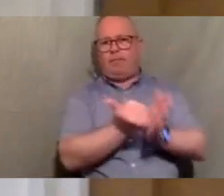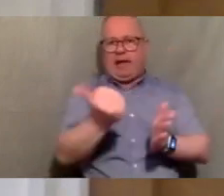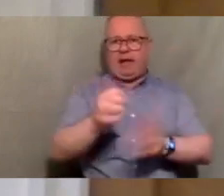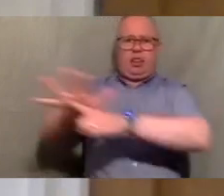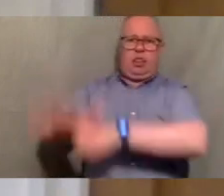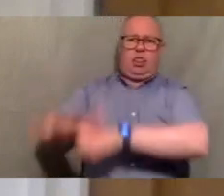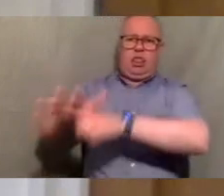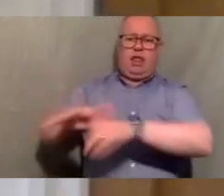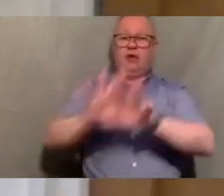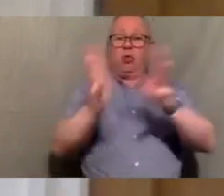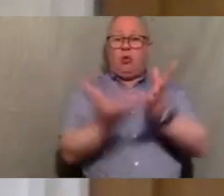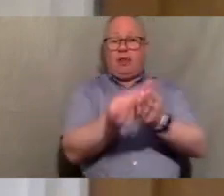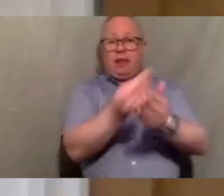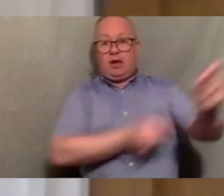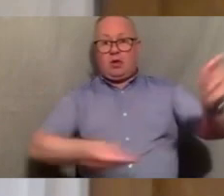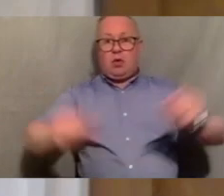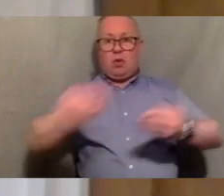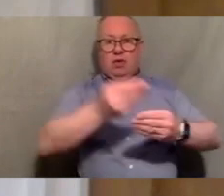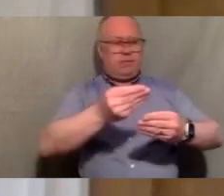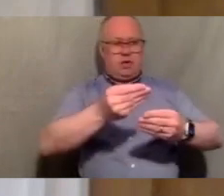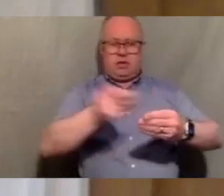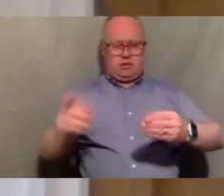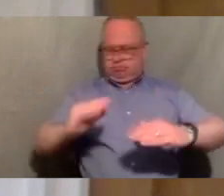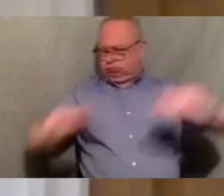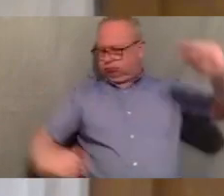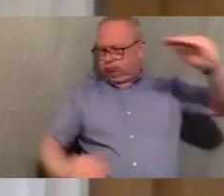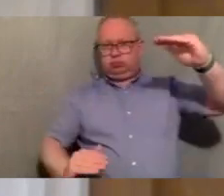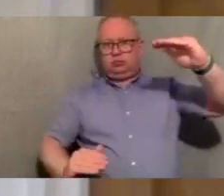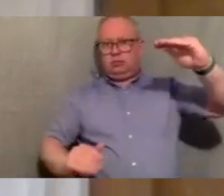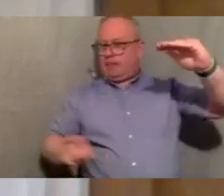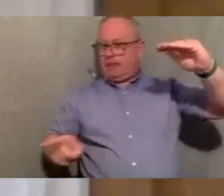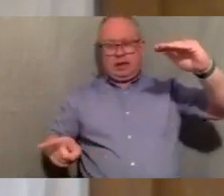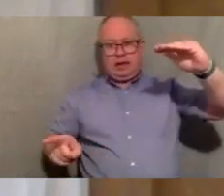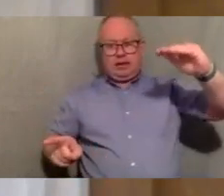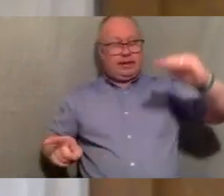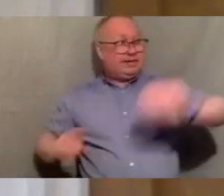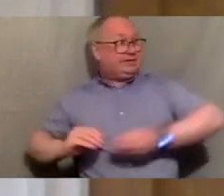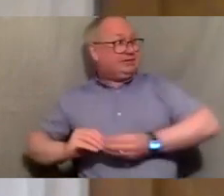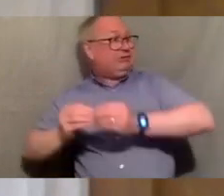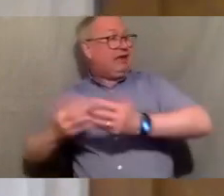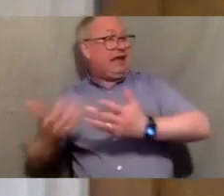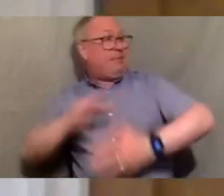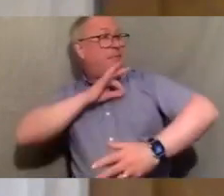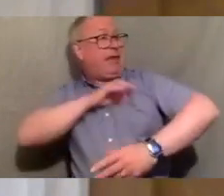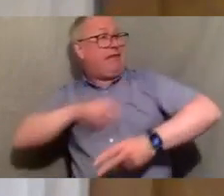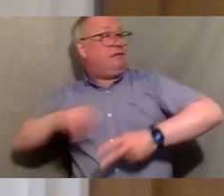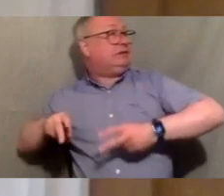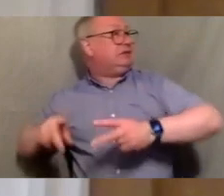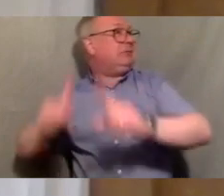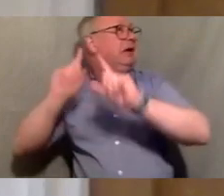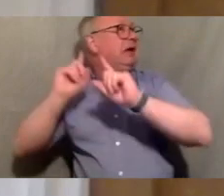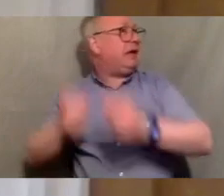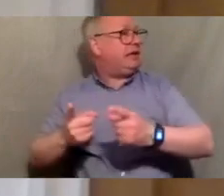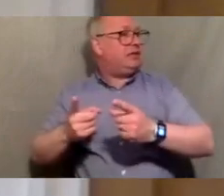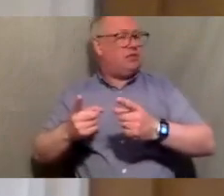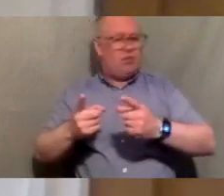as a global economy that continues to be rigged against them has stopped them being able to build any sort of welfare state and left them at the mercy of the global free